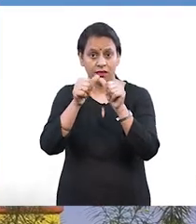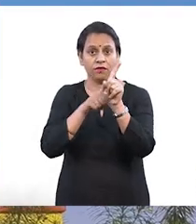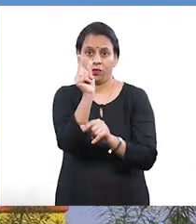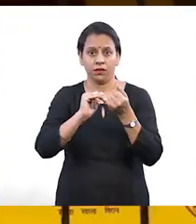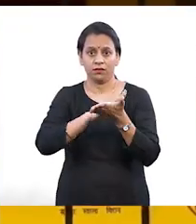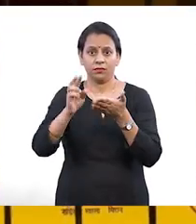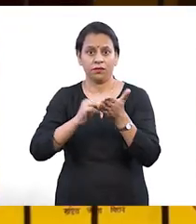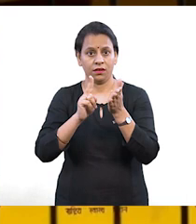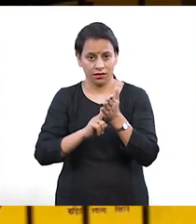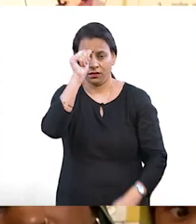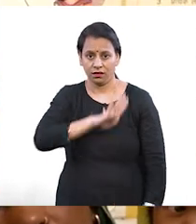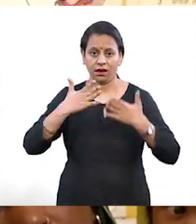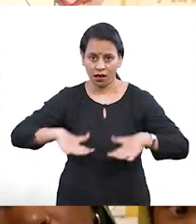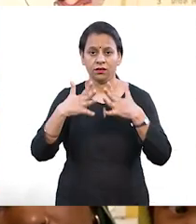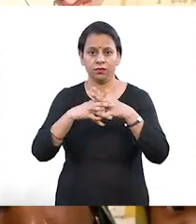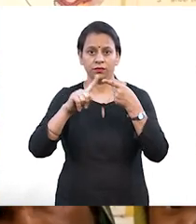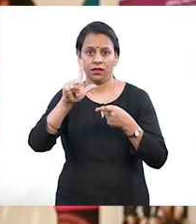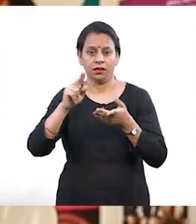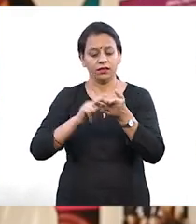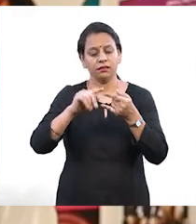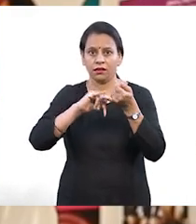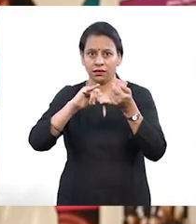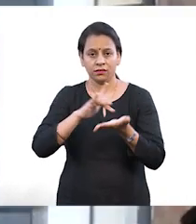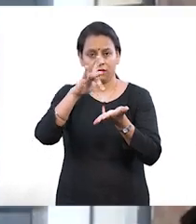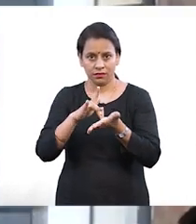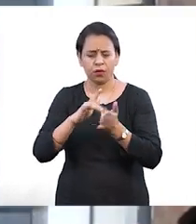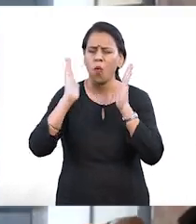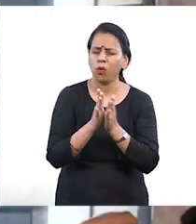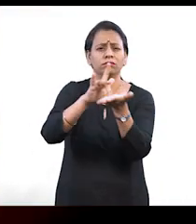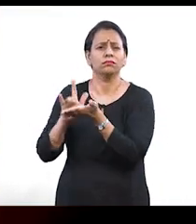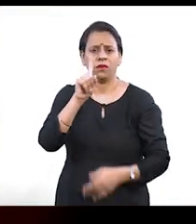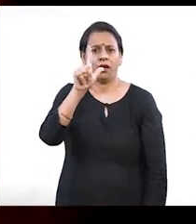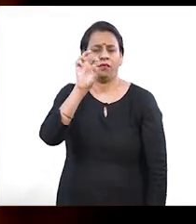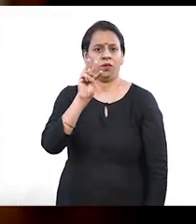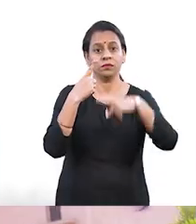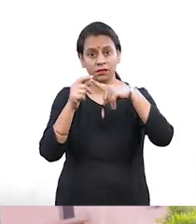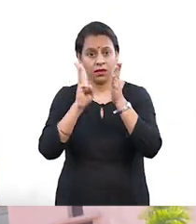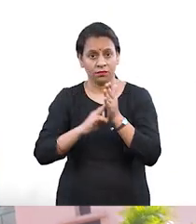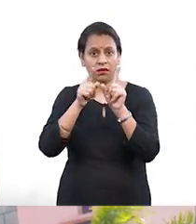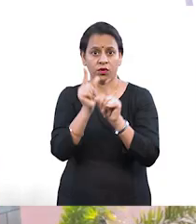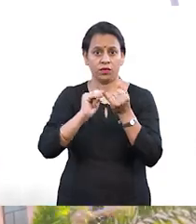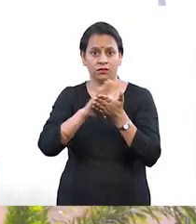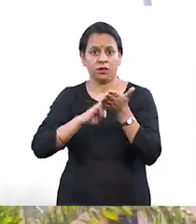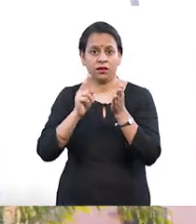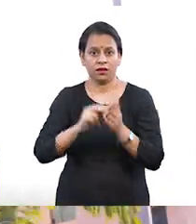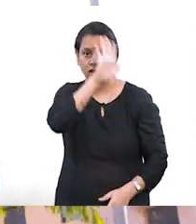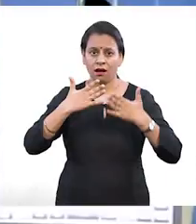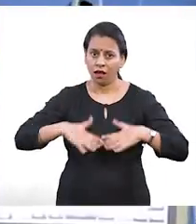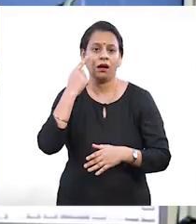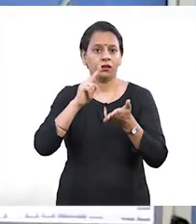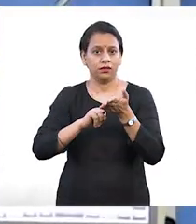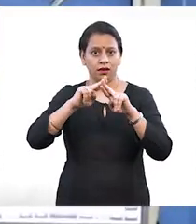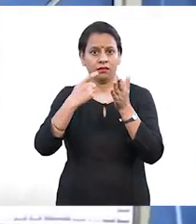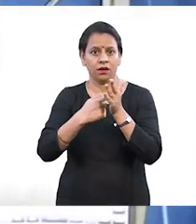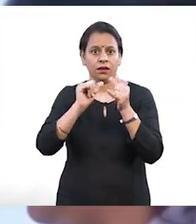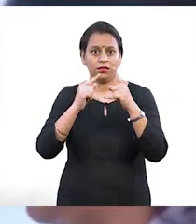Steps like 1,50,000 Ayushman Bharat Health and Wellness Centers and PM Ayushman Bharat Health